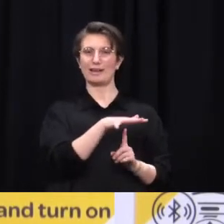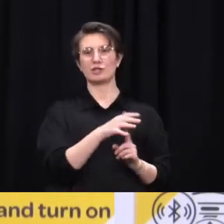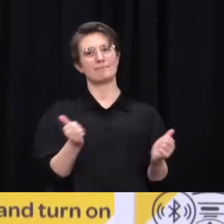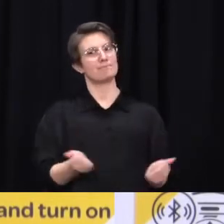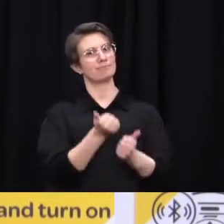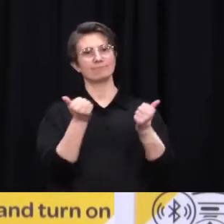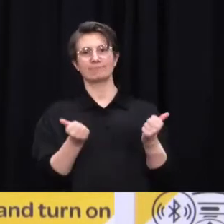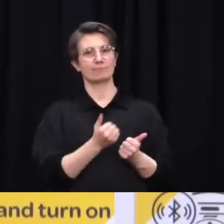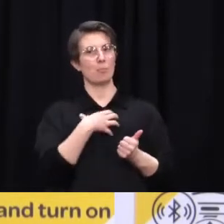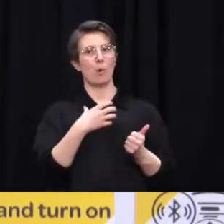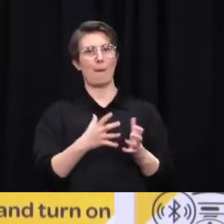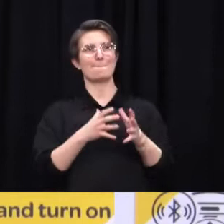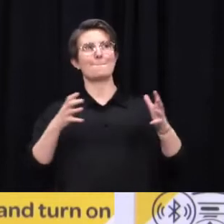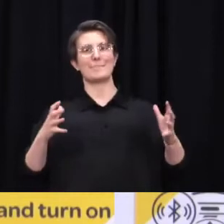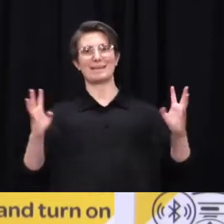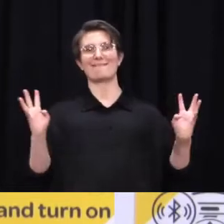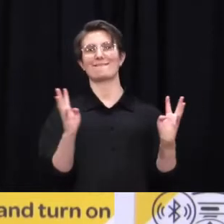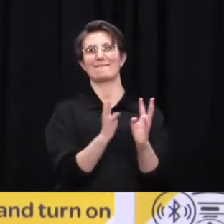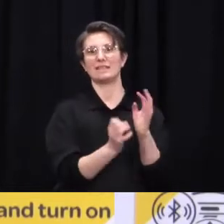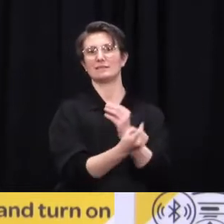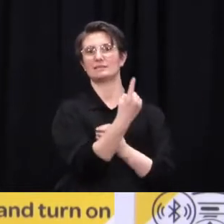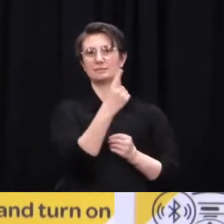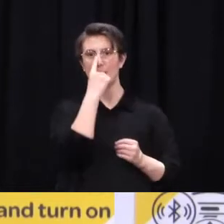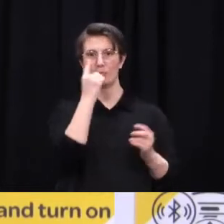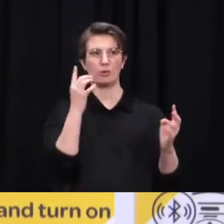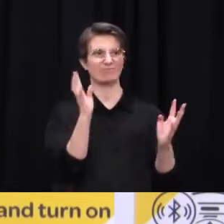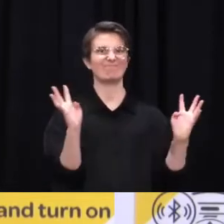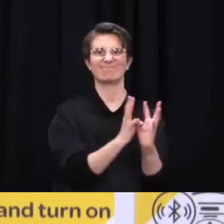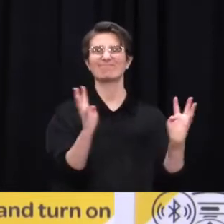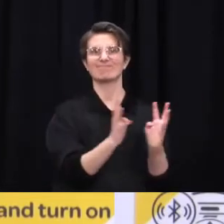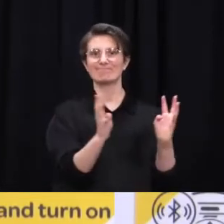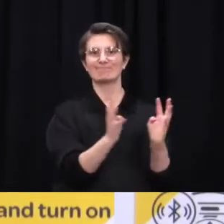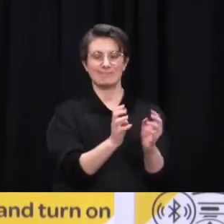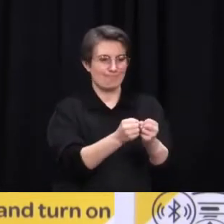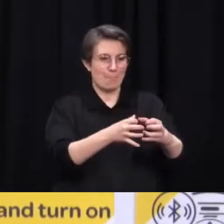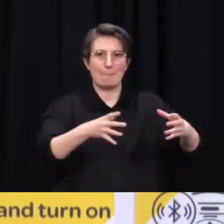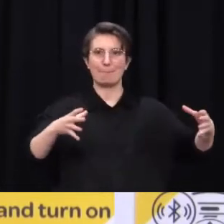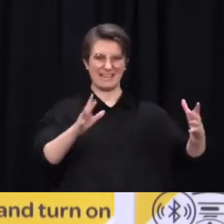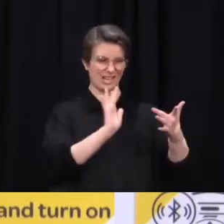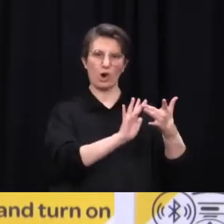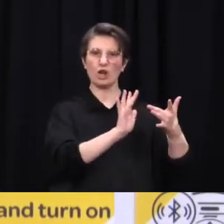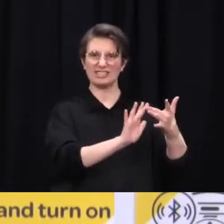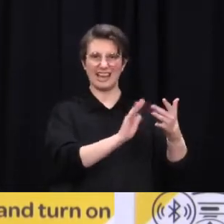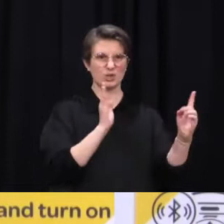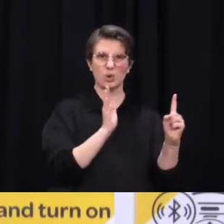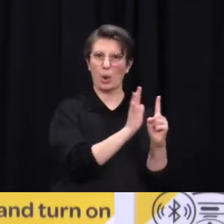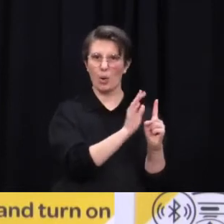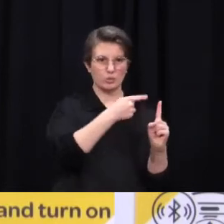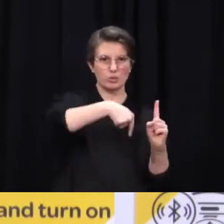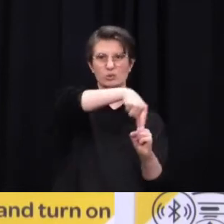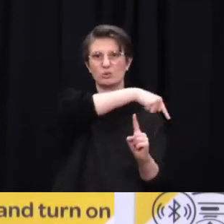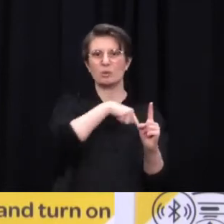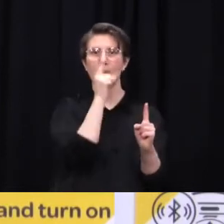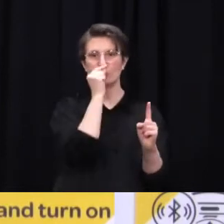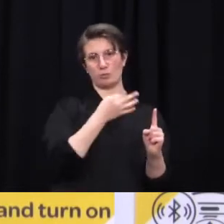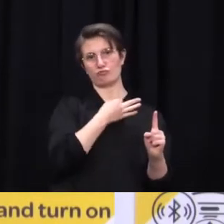in this than in any of the outbreaks that we've dealt with before. And so that is meaning we've got many more contacts than we have before. That of course does put the